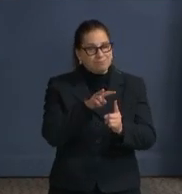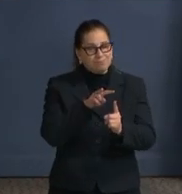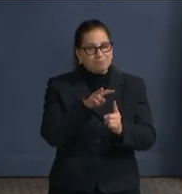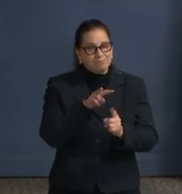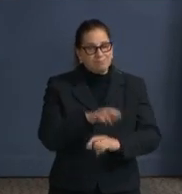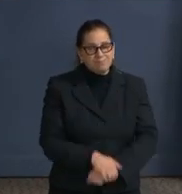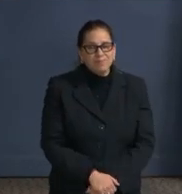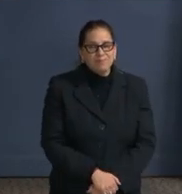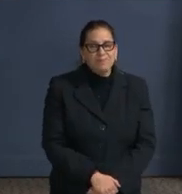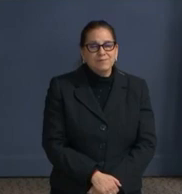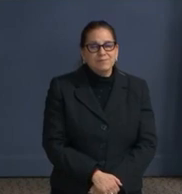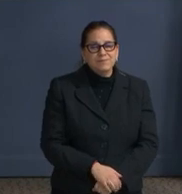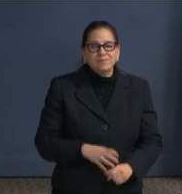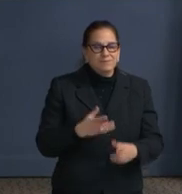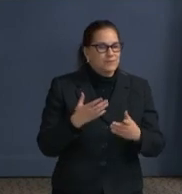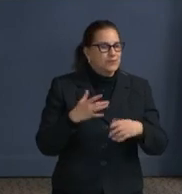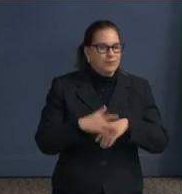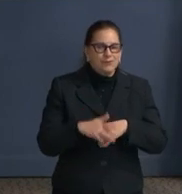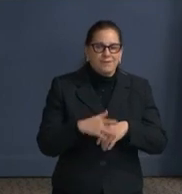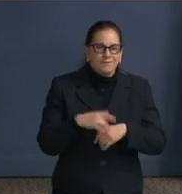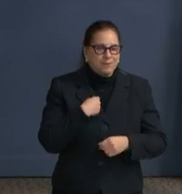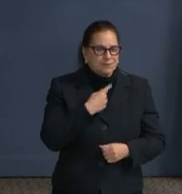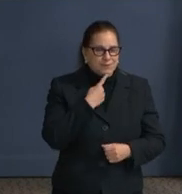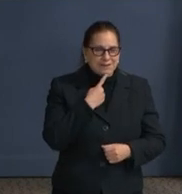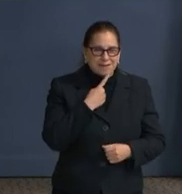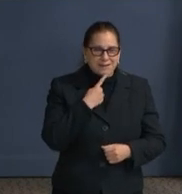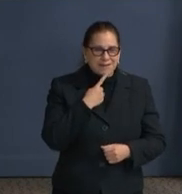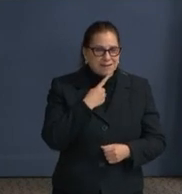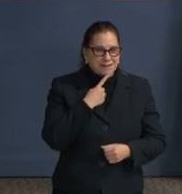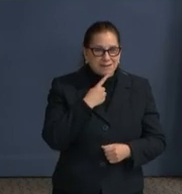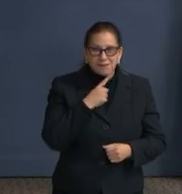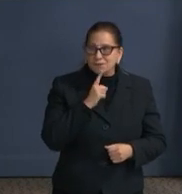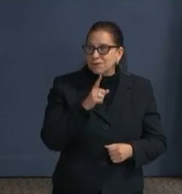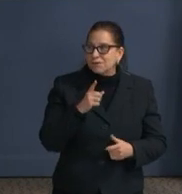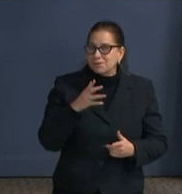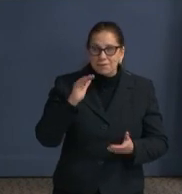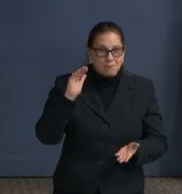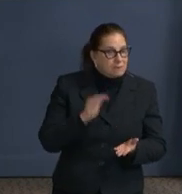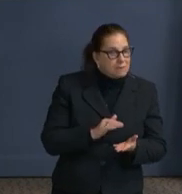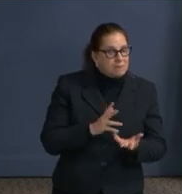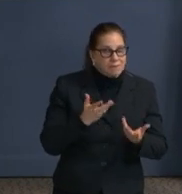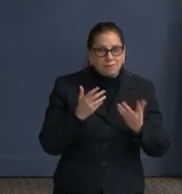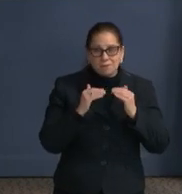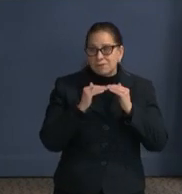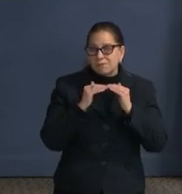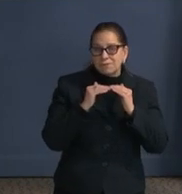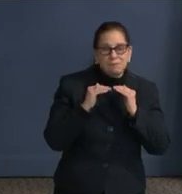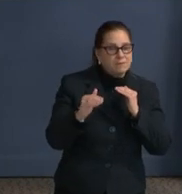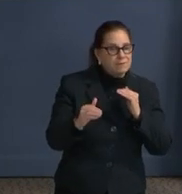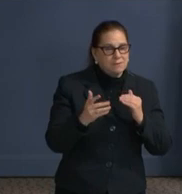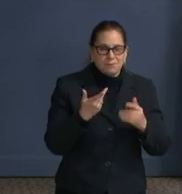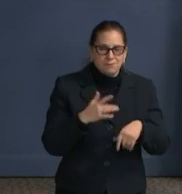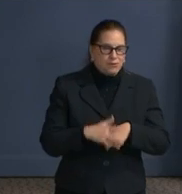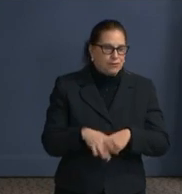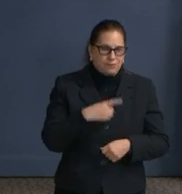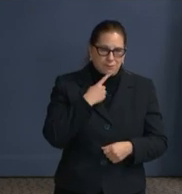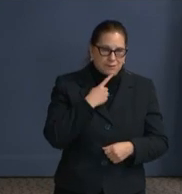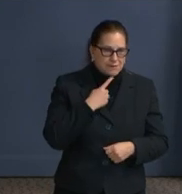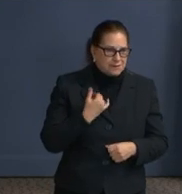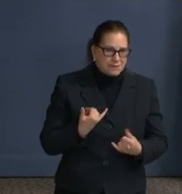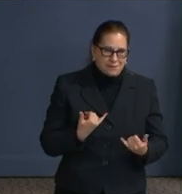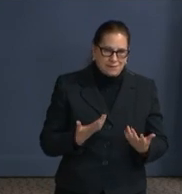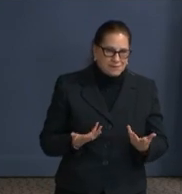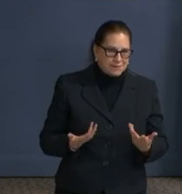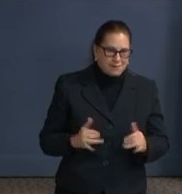to suggest that we have reached any level of herd immunity by natural infection or herd immunity by a inoculation of vaccination